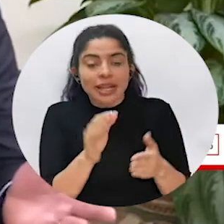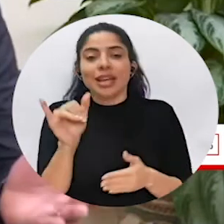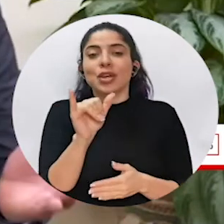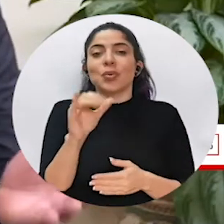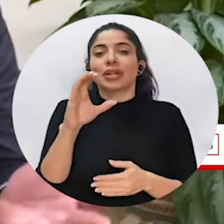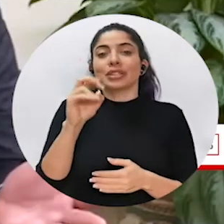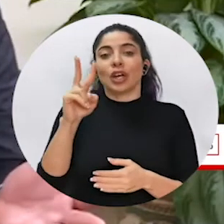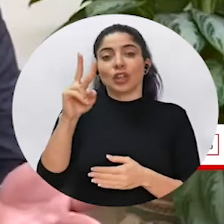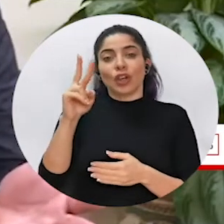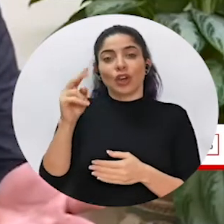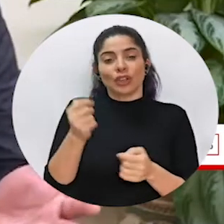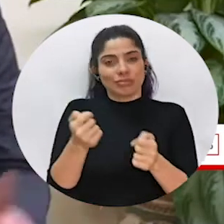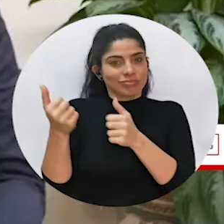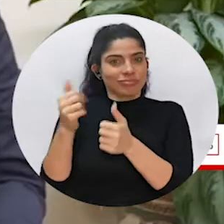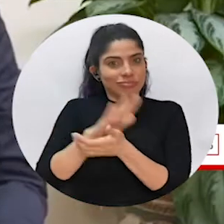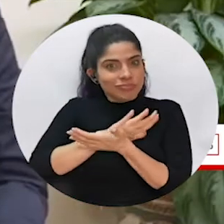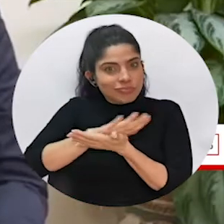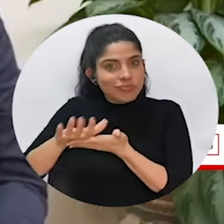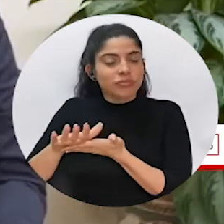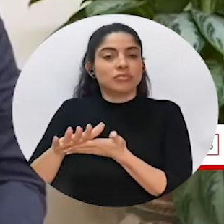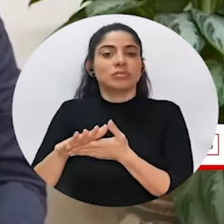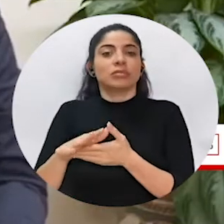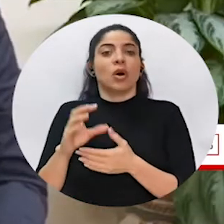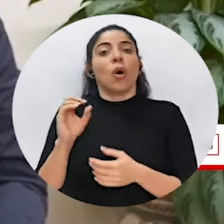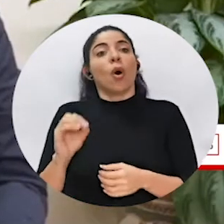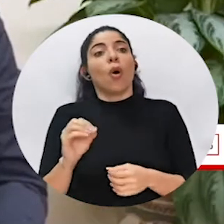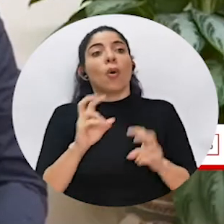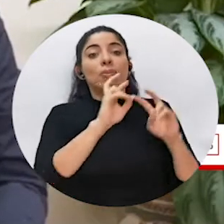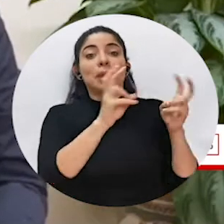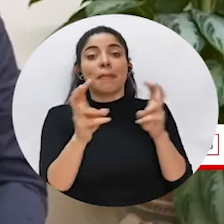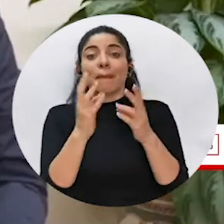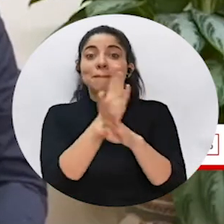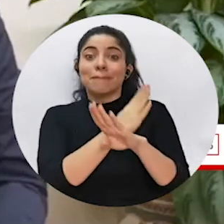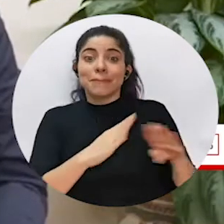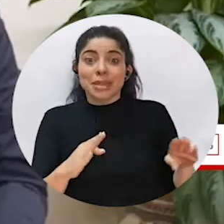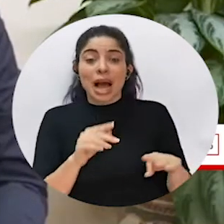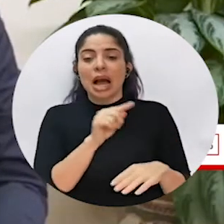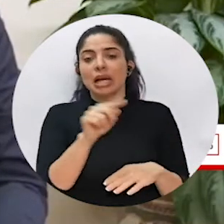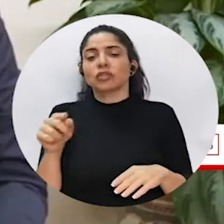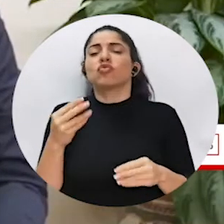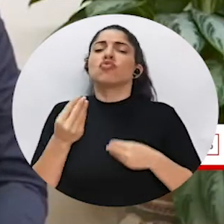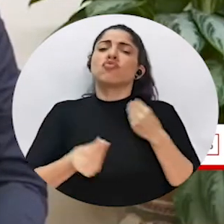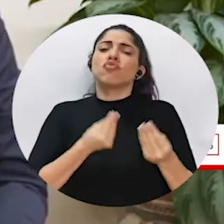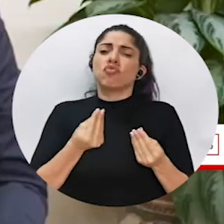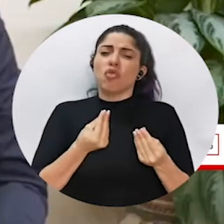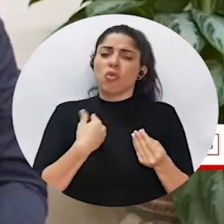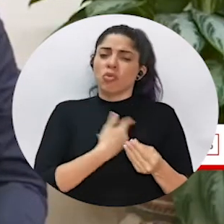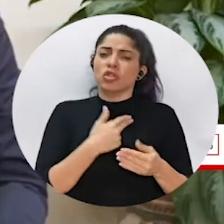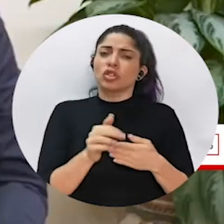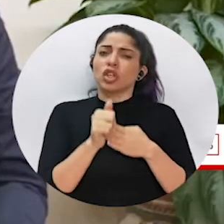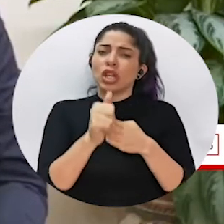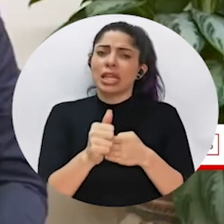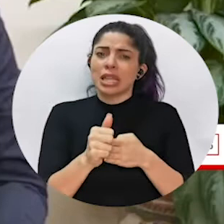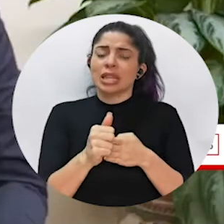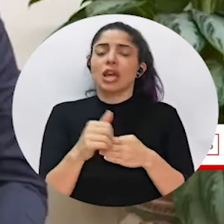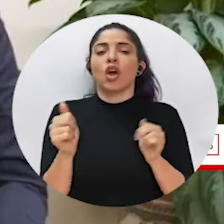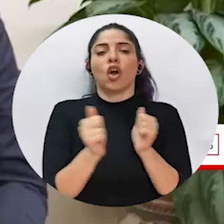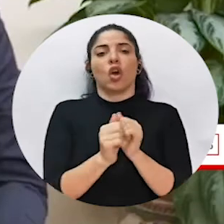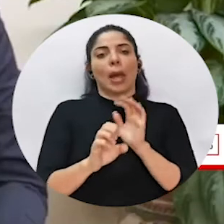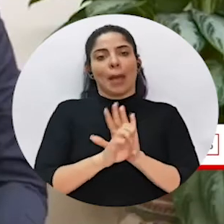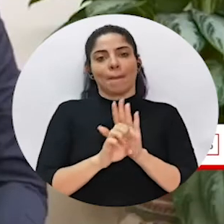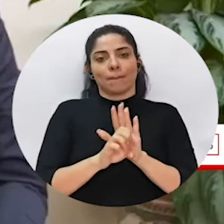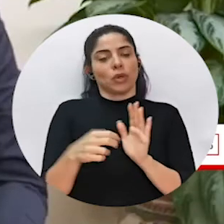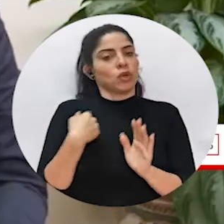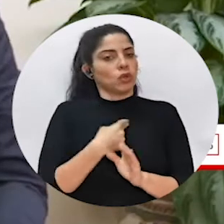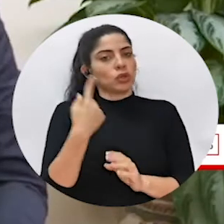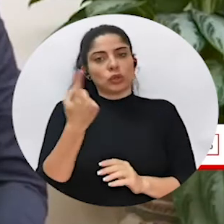similarly in decarbonization or in peace matters, is through example. And we choose